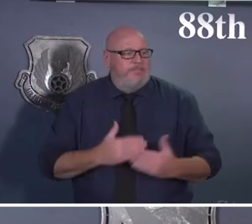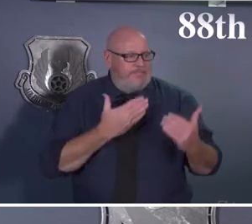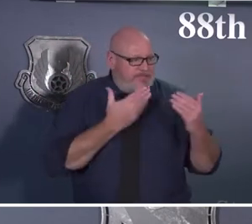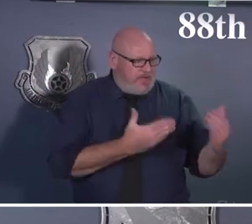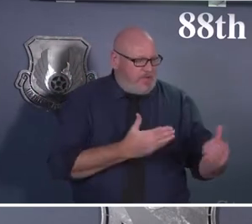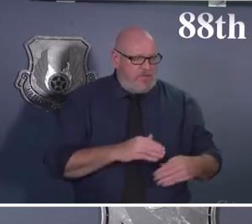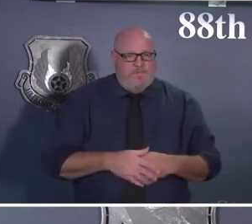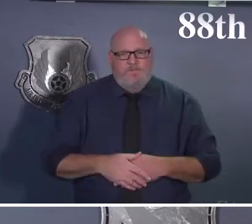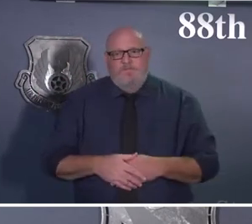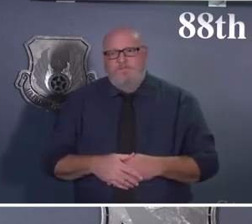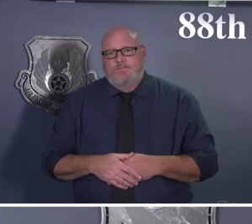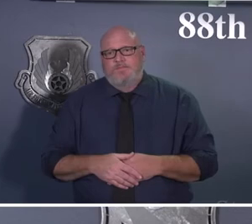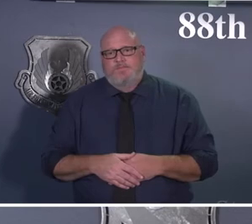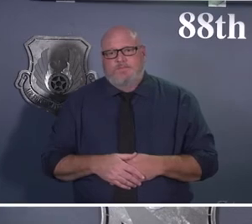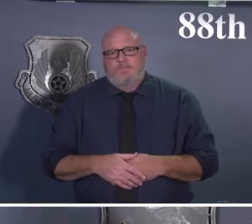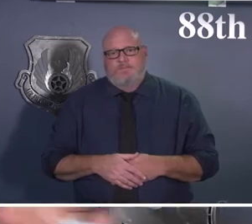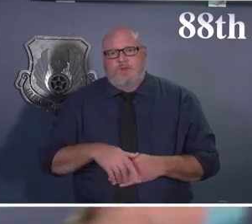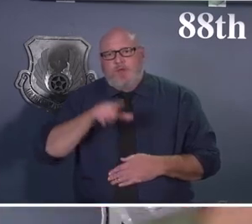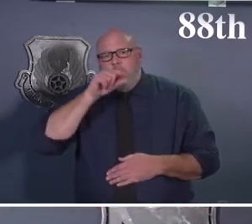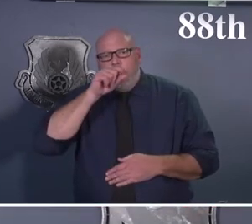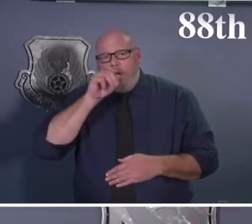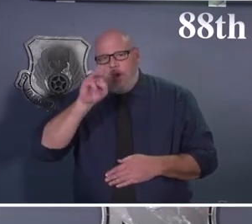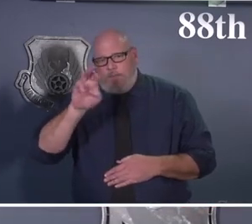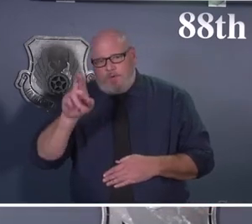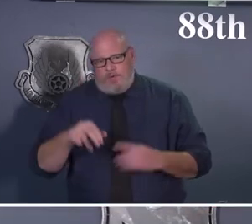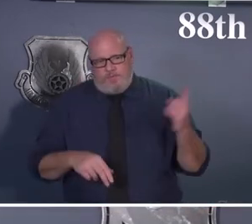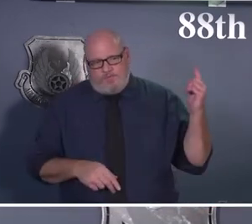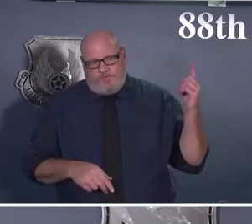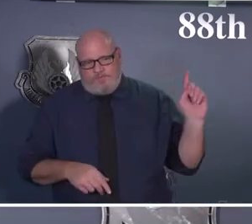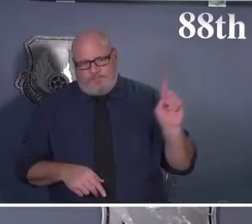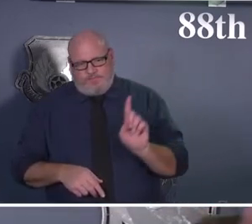That'll turn it over to Colonel Muller. Thanks, sir.